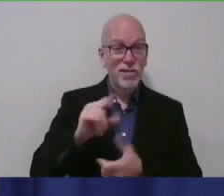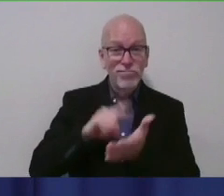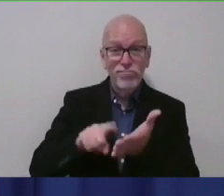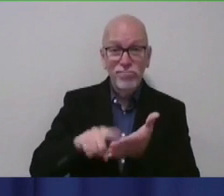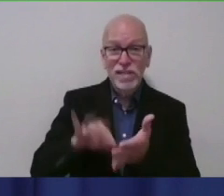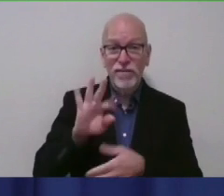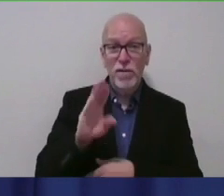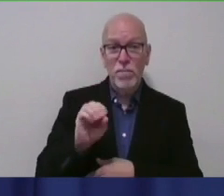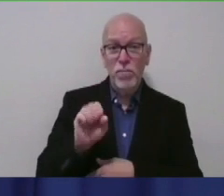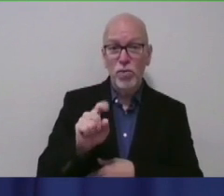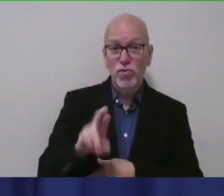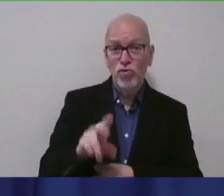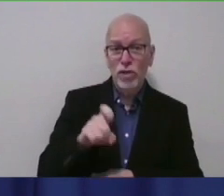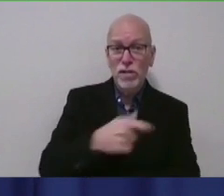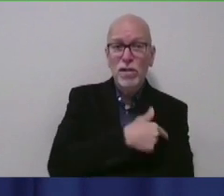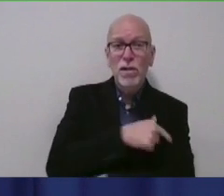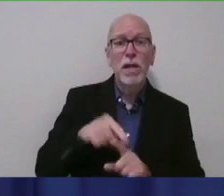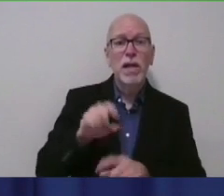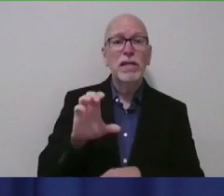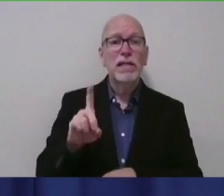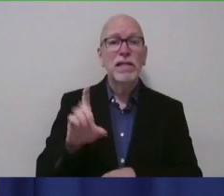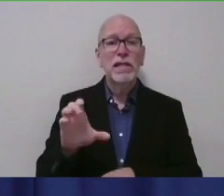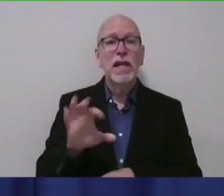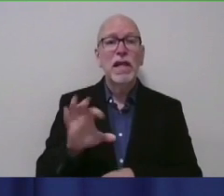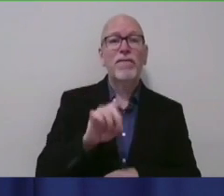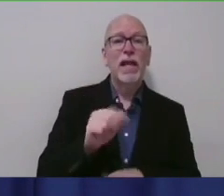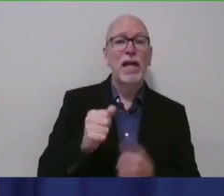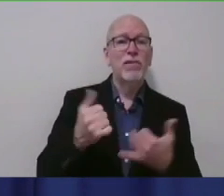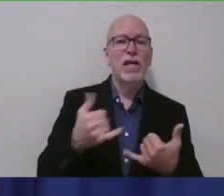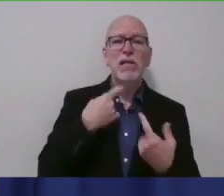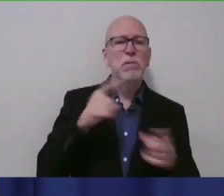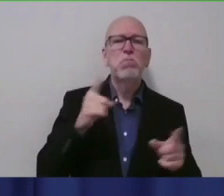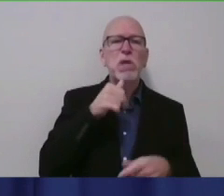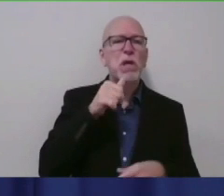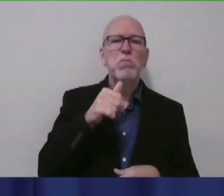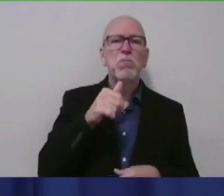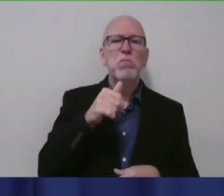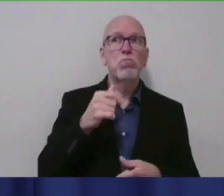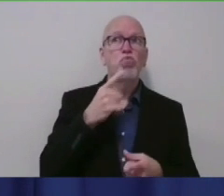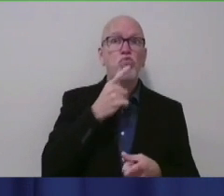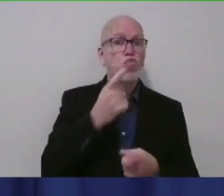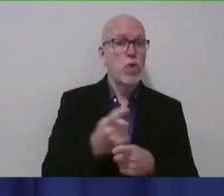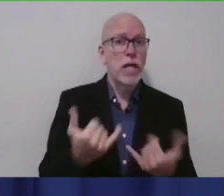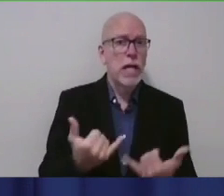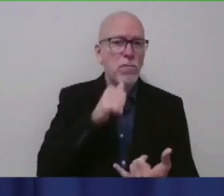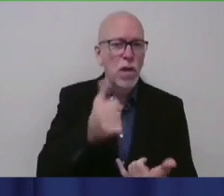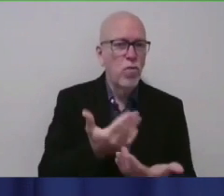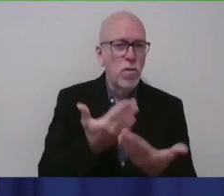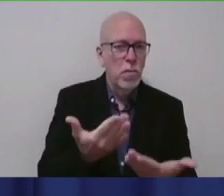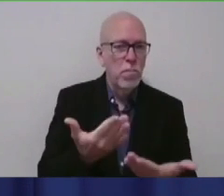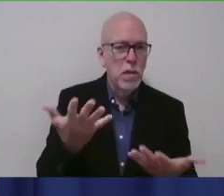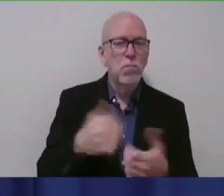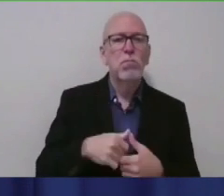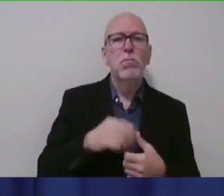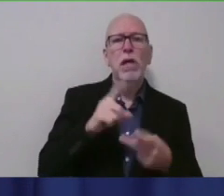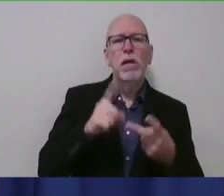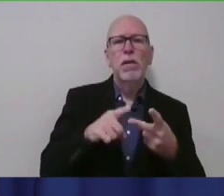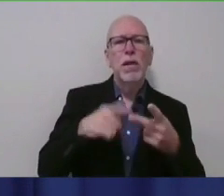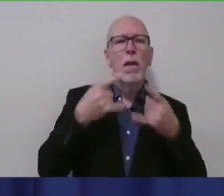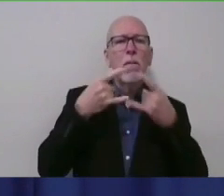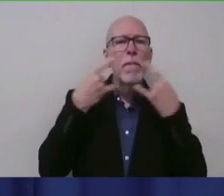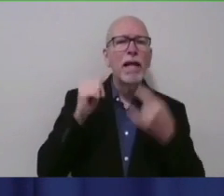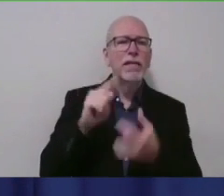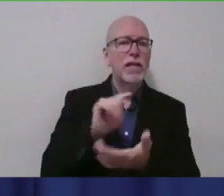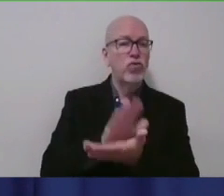booster is needed, but the CDC and FDA came out today and said it's not at this time. And then secondly, on the masks in schools,